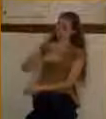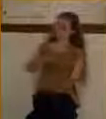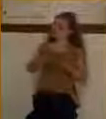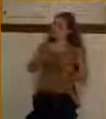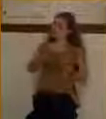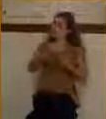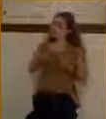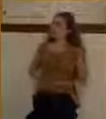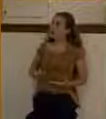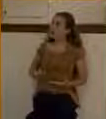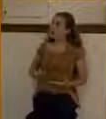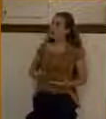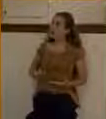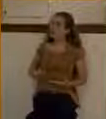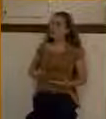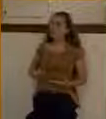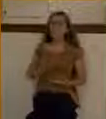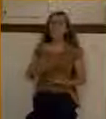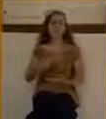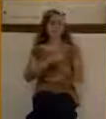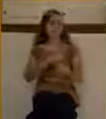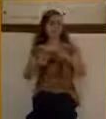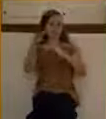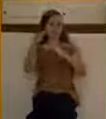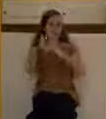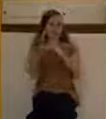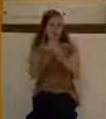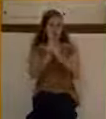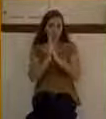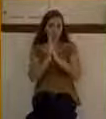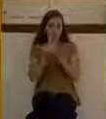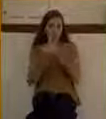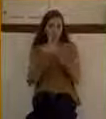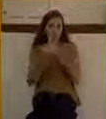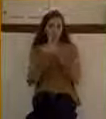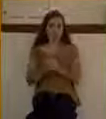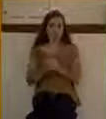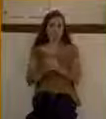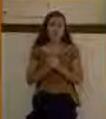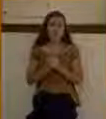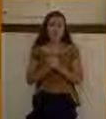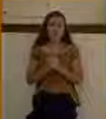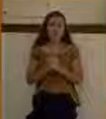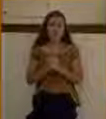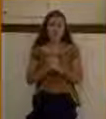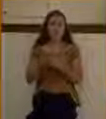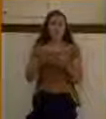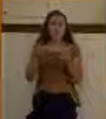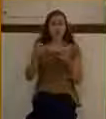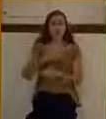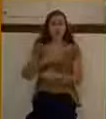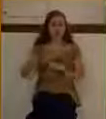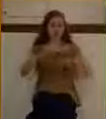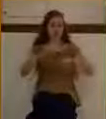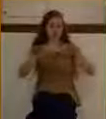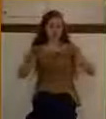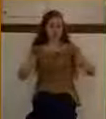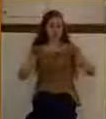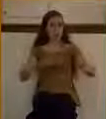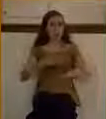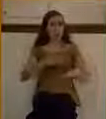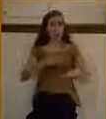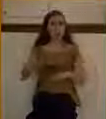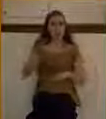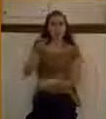You know, the prayer that I pray more than any other prayer, the prayer that I pray is that my children and my grandchildren will know Jesus